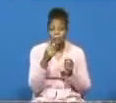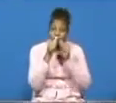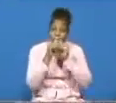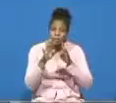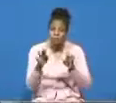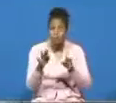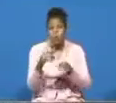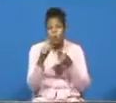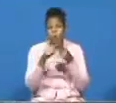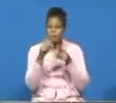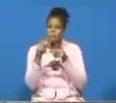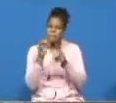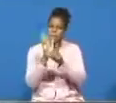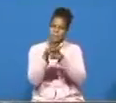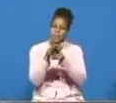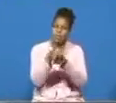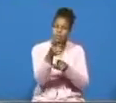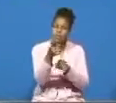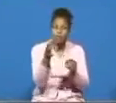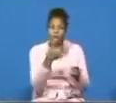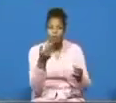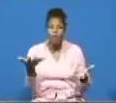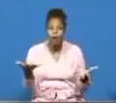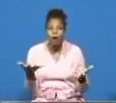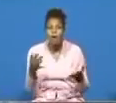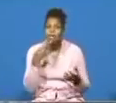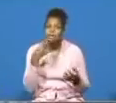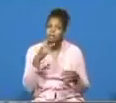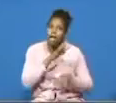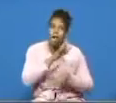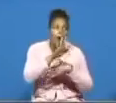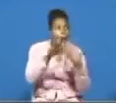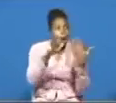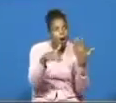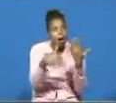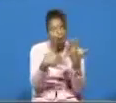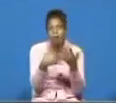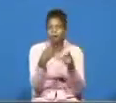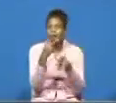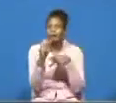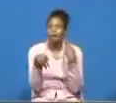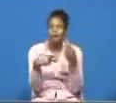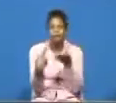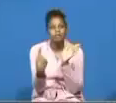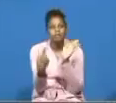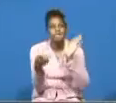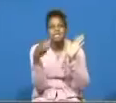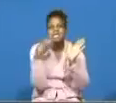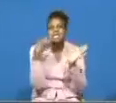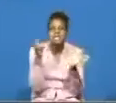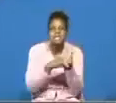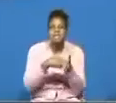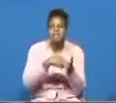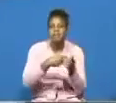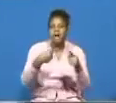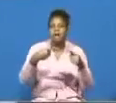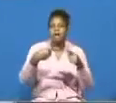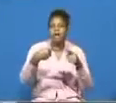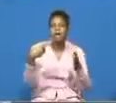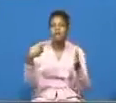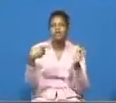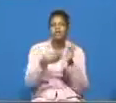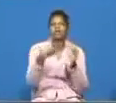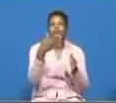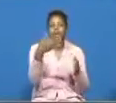and persecute you and what and what and say all manner of evil against you